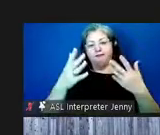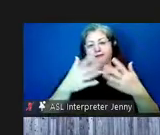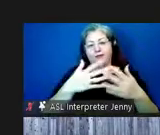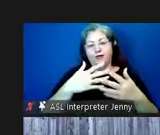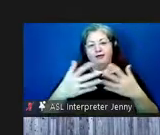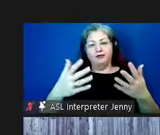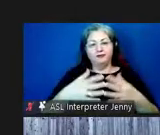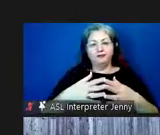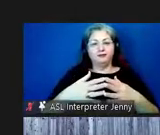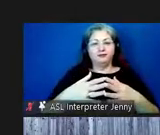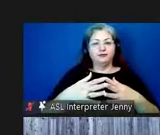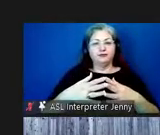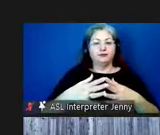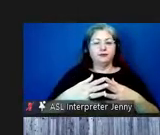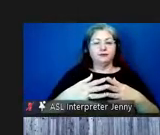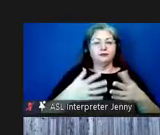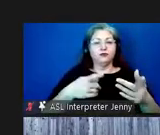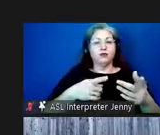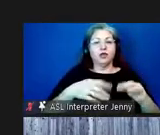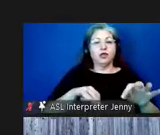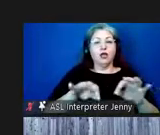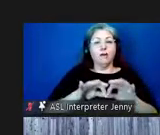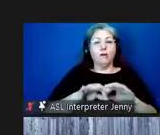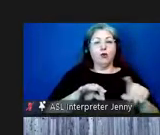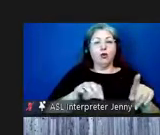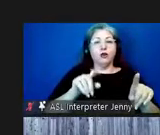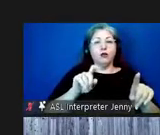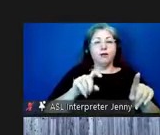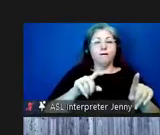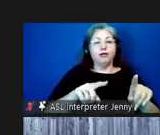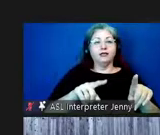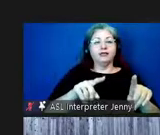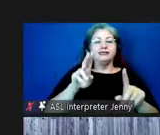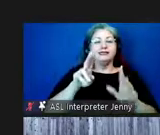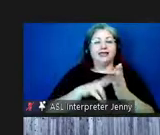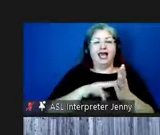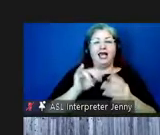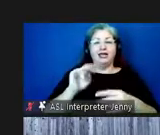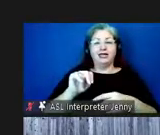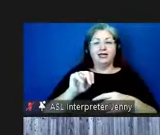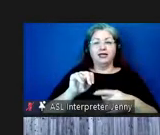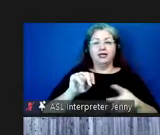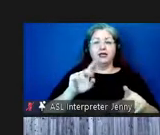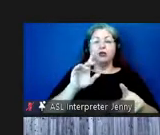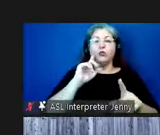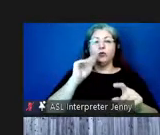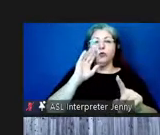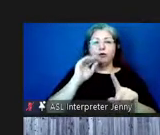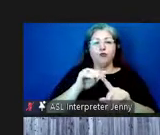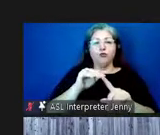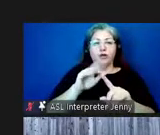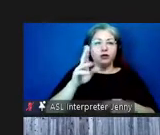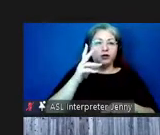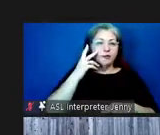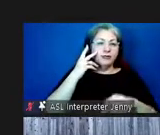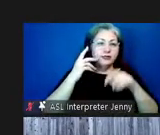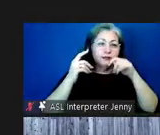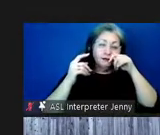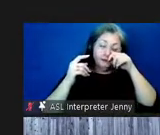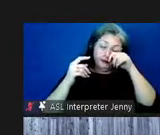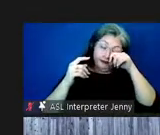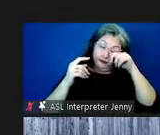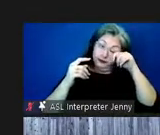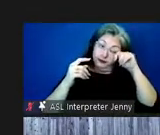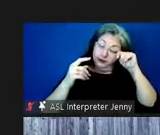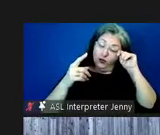important thing is you do need to sign in to glitch i think what's going to do it's going to prompt you let me see here if i what's going to